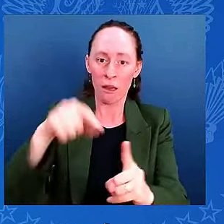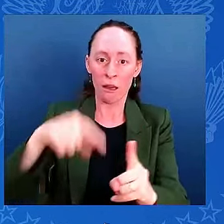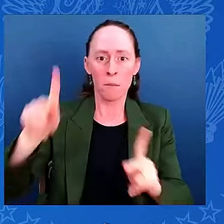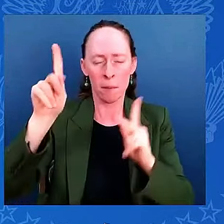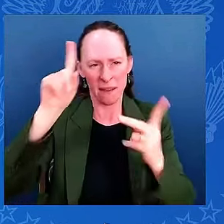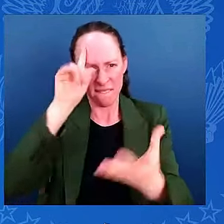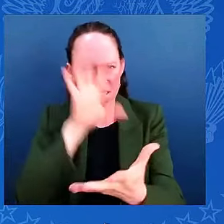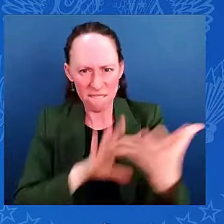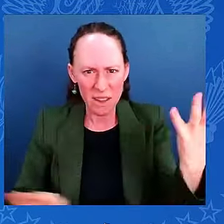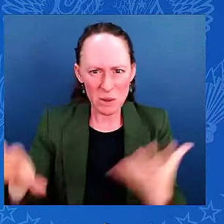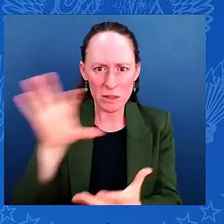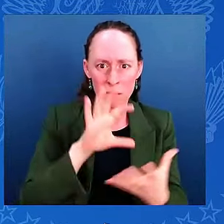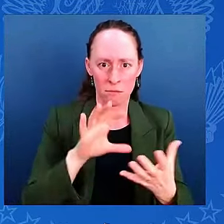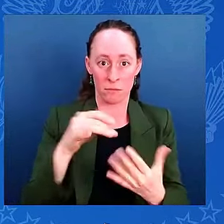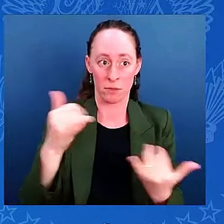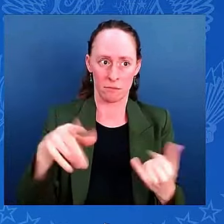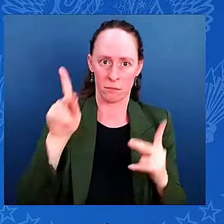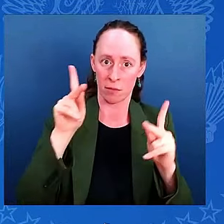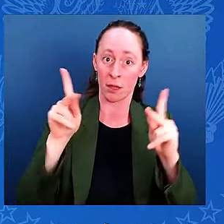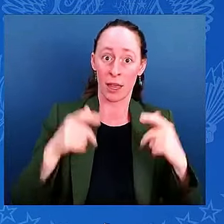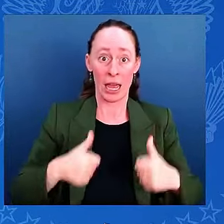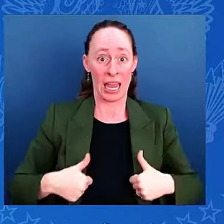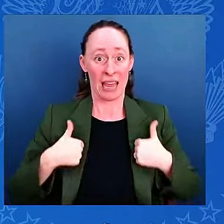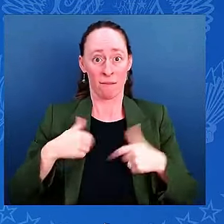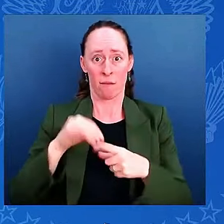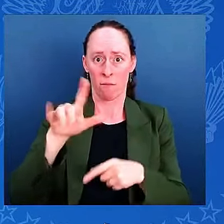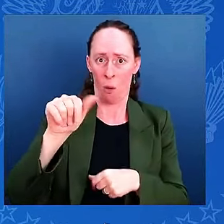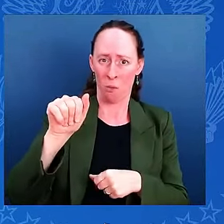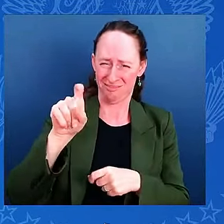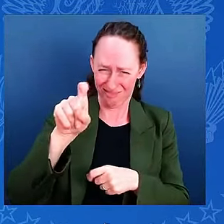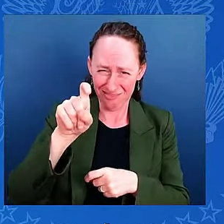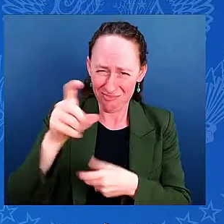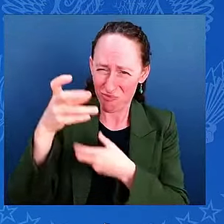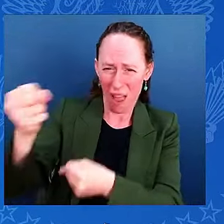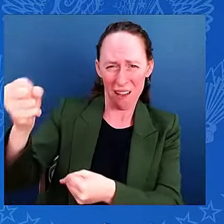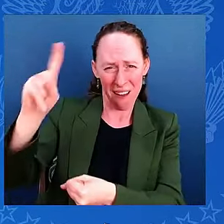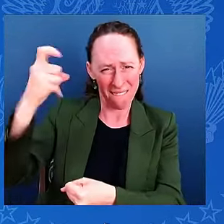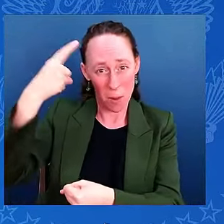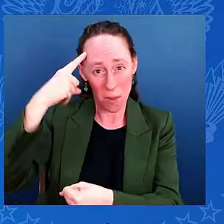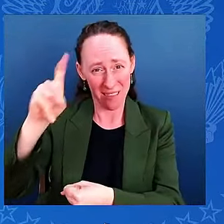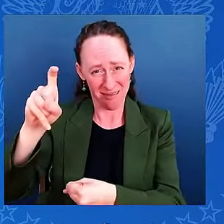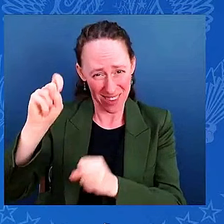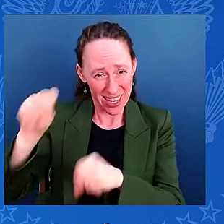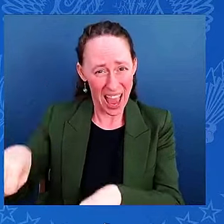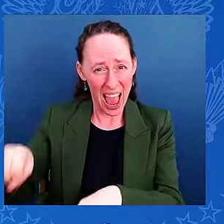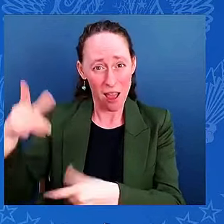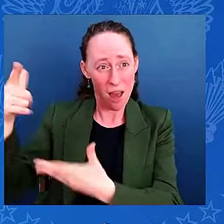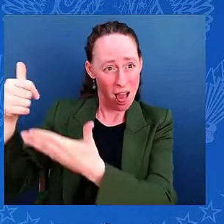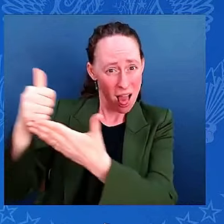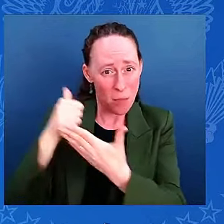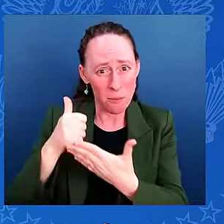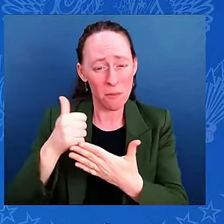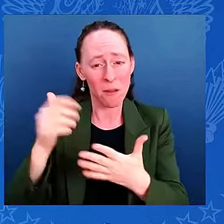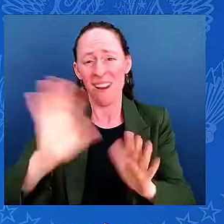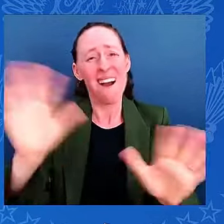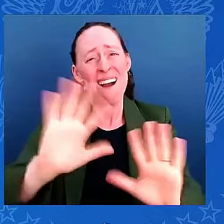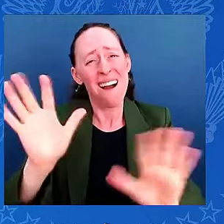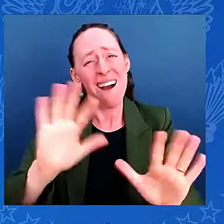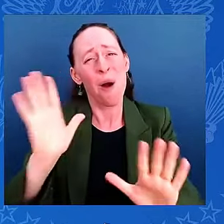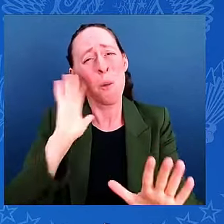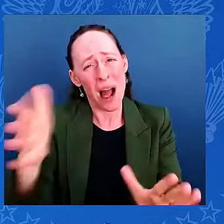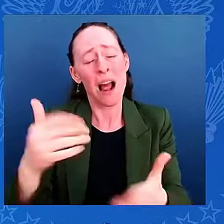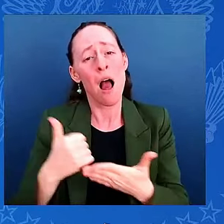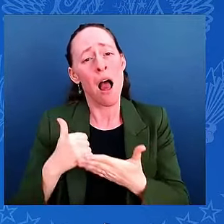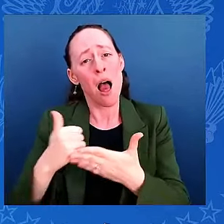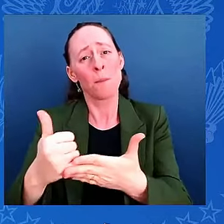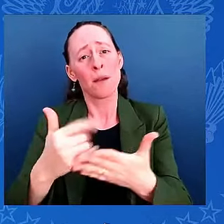rescue and recovery work that has been undertaken. Literally, there are thousands of fellow Americans who are putting their lives at